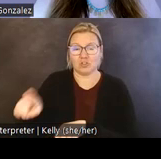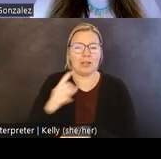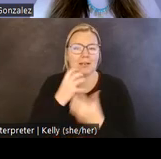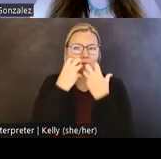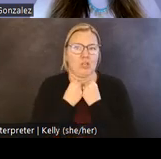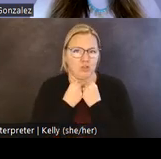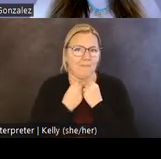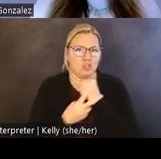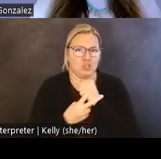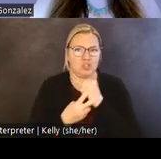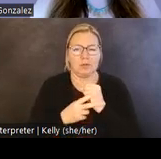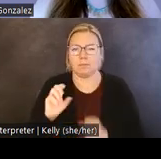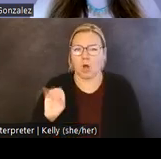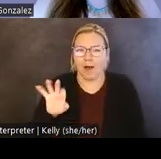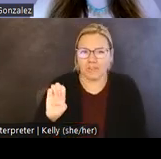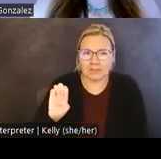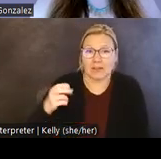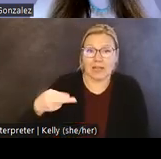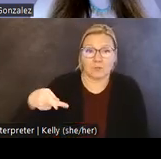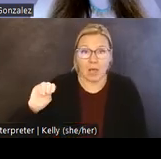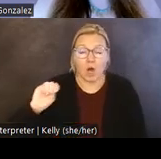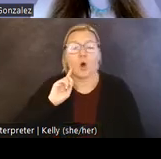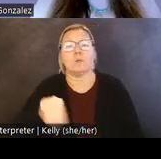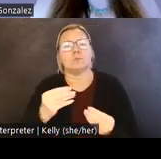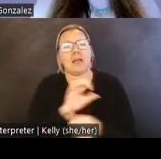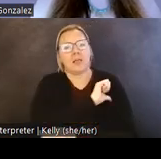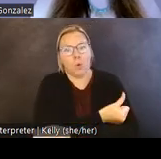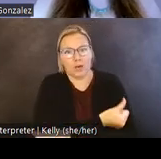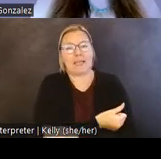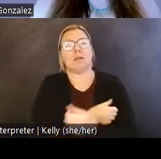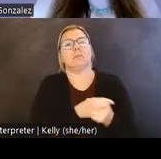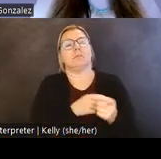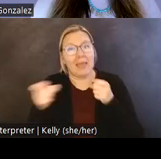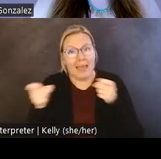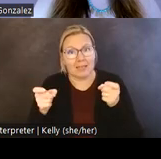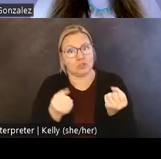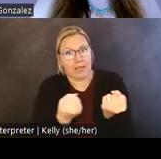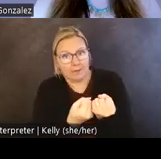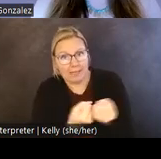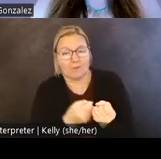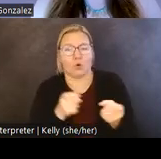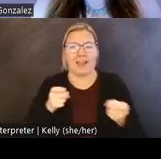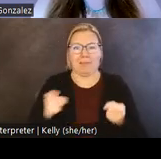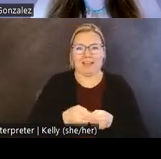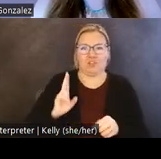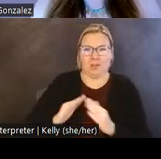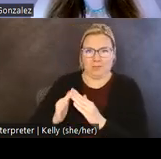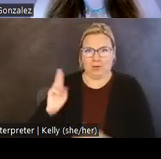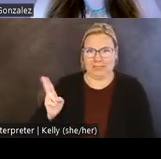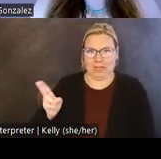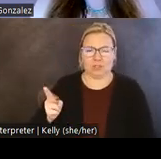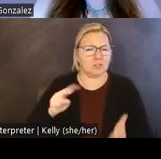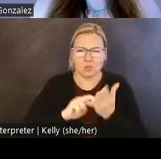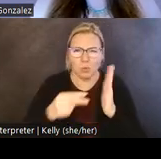The HPO is charged with the authority to advocate for and manage the nation's heritage. But what does this mean within the